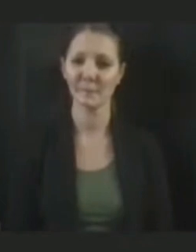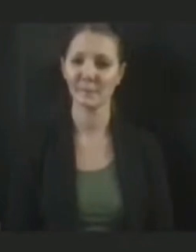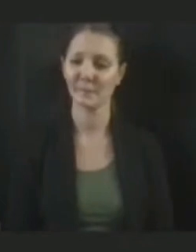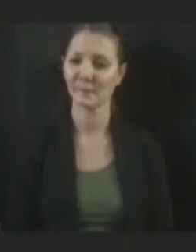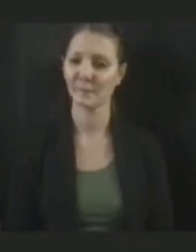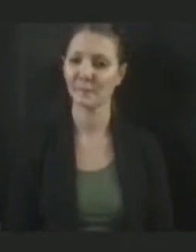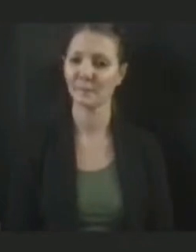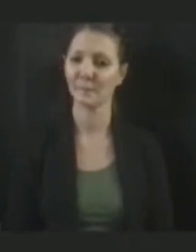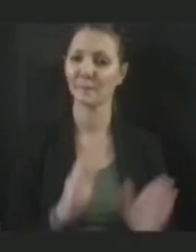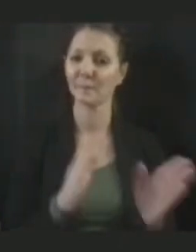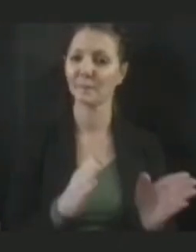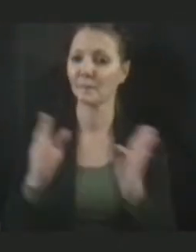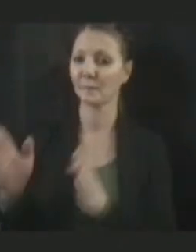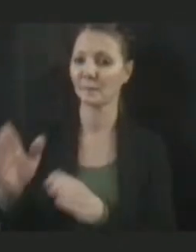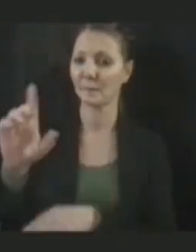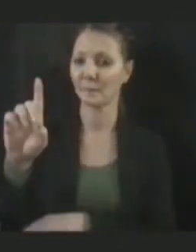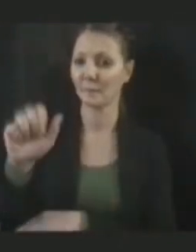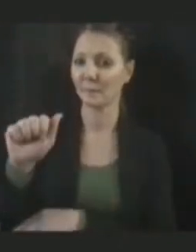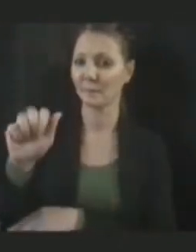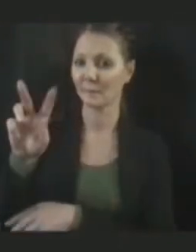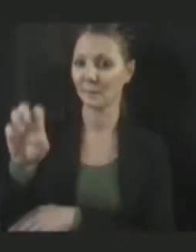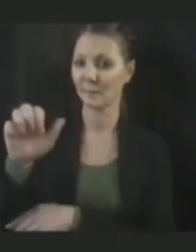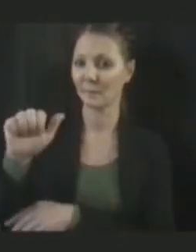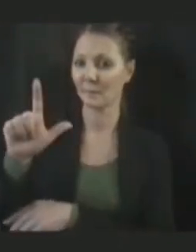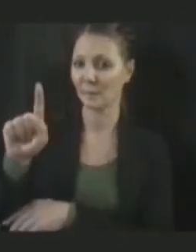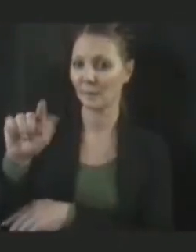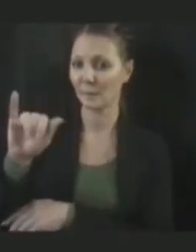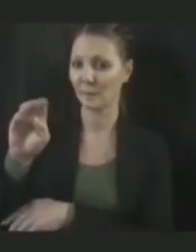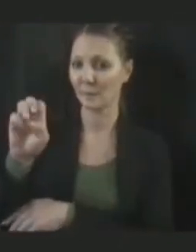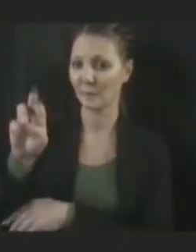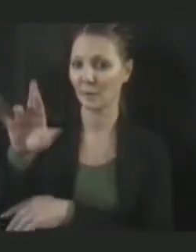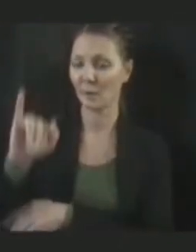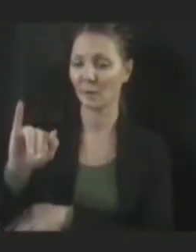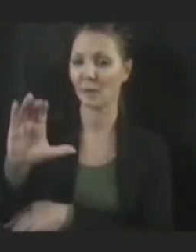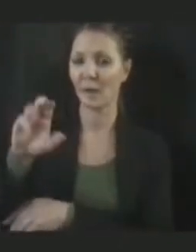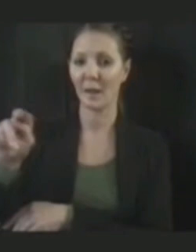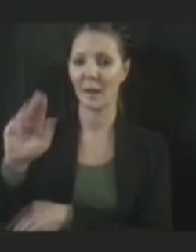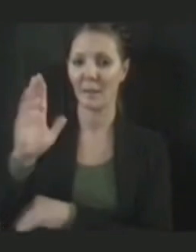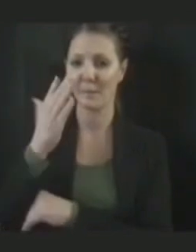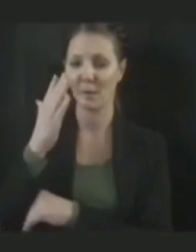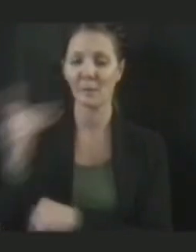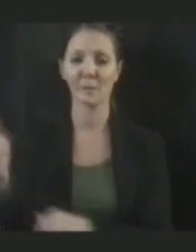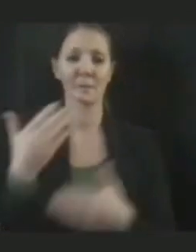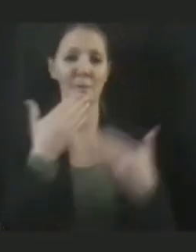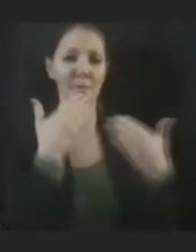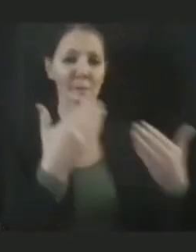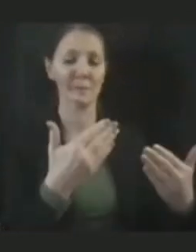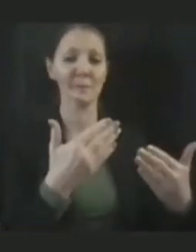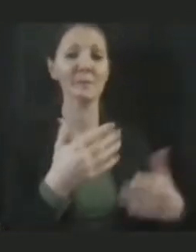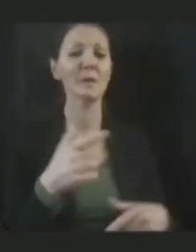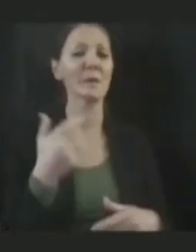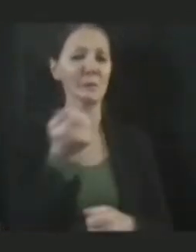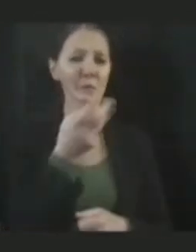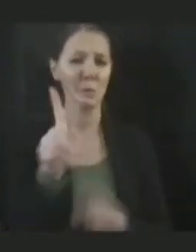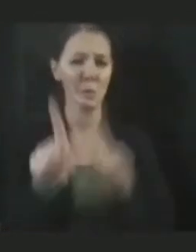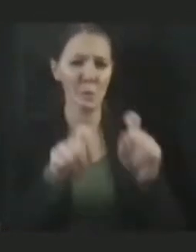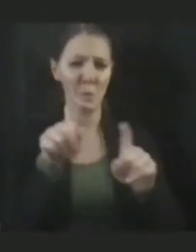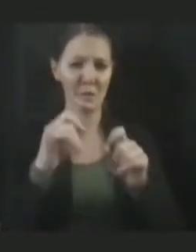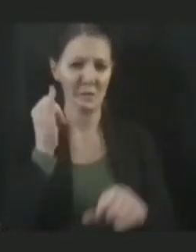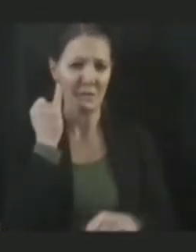We'll go next to Dave Altamari, Connecticut Mirror. Thanks, Max. A couple of questions, if I may.